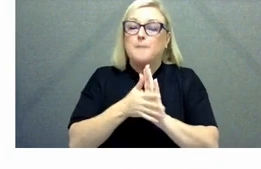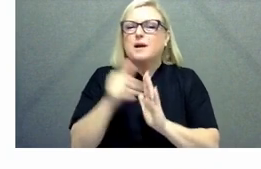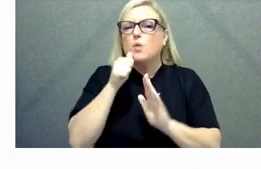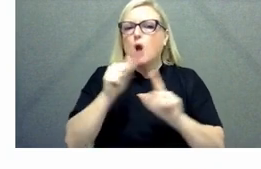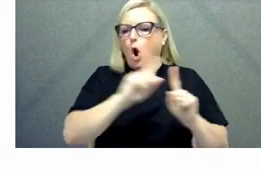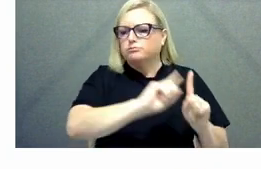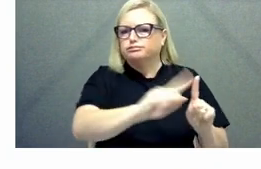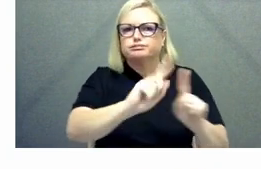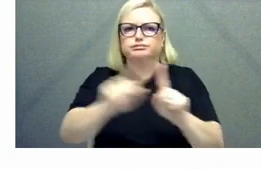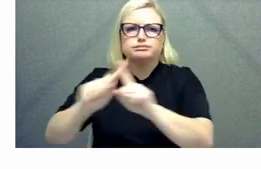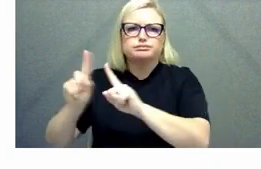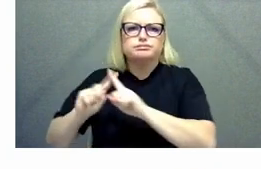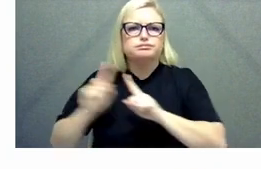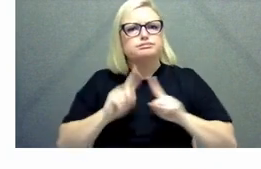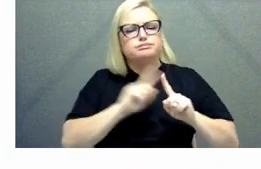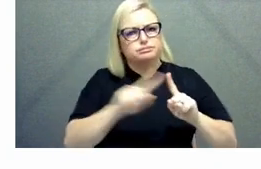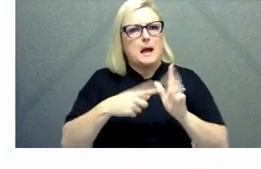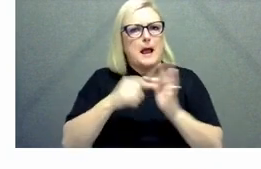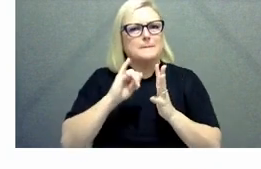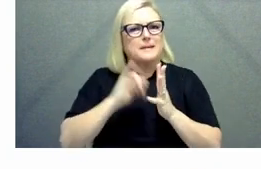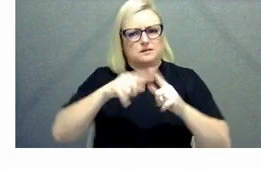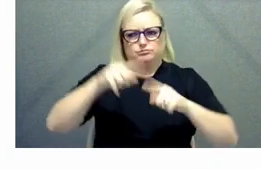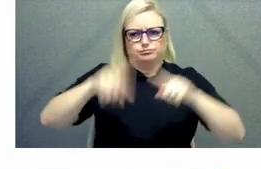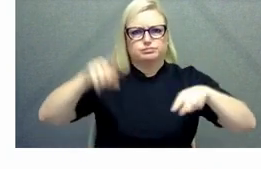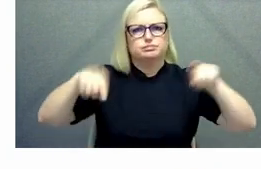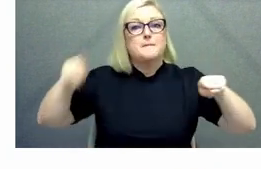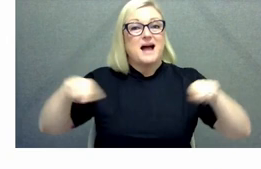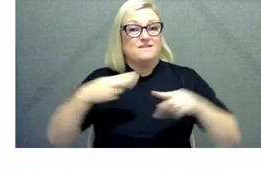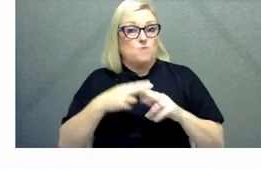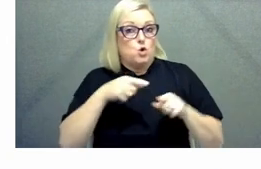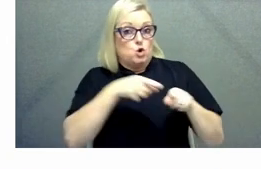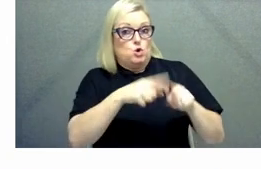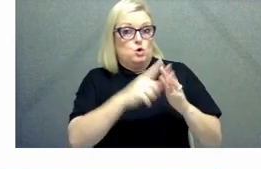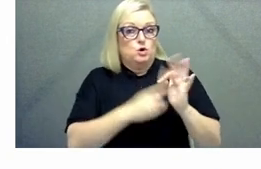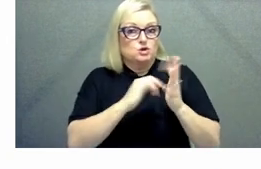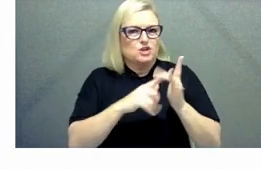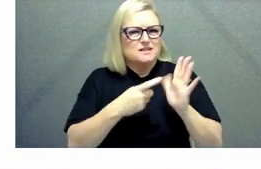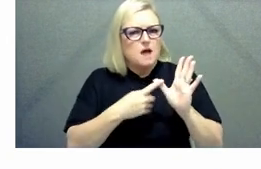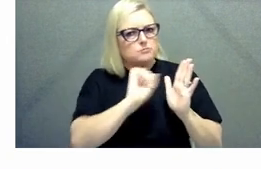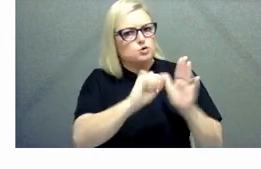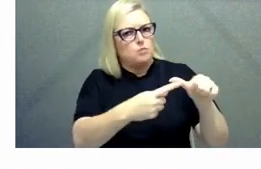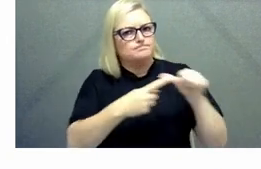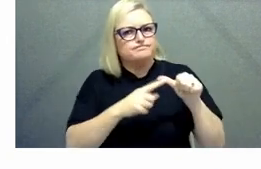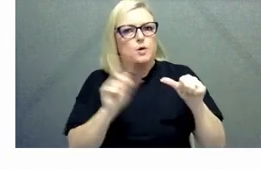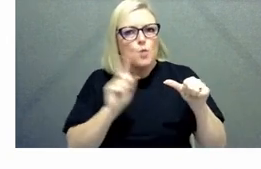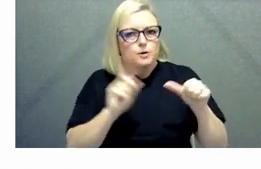agency i'll throw to you first jessica thanks aj uh good morning everyone i'd just like to begin by acknowledging the